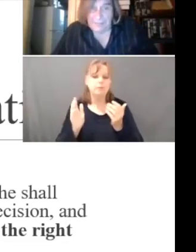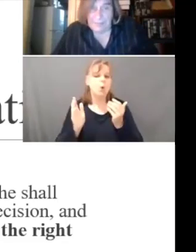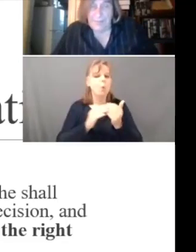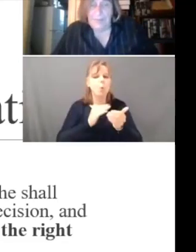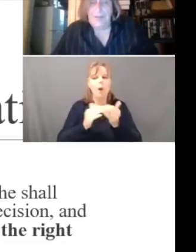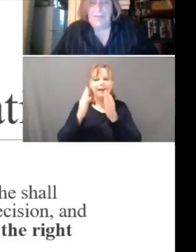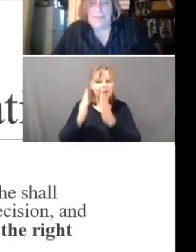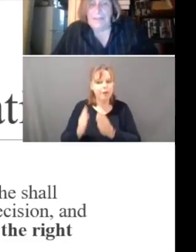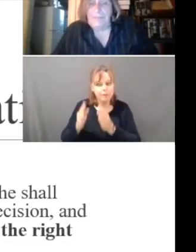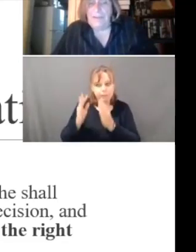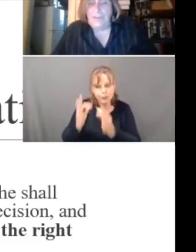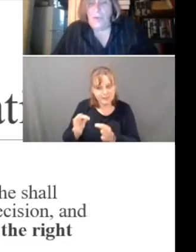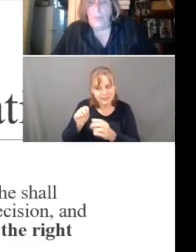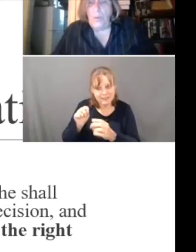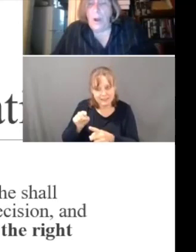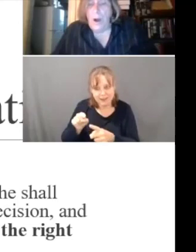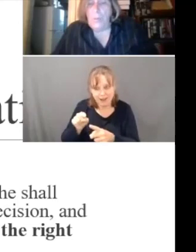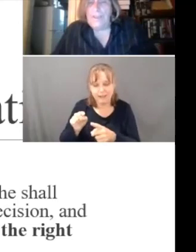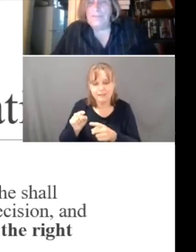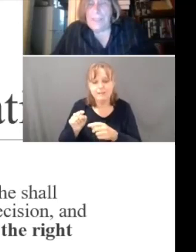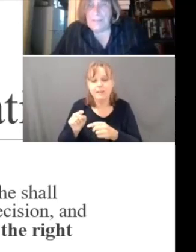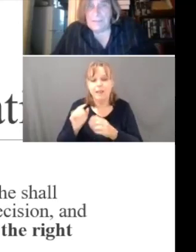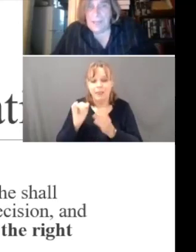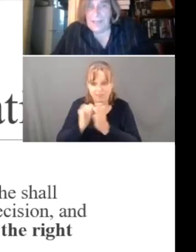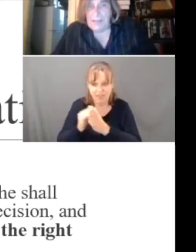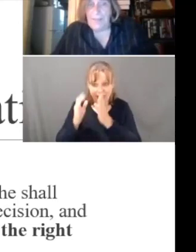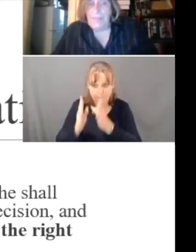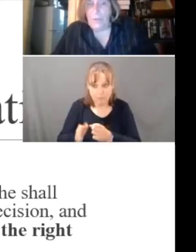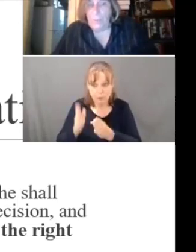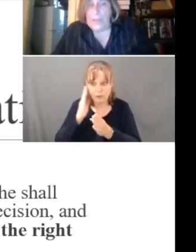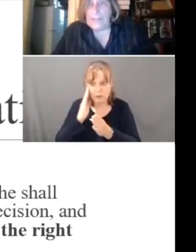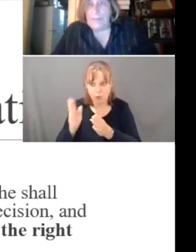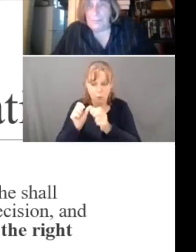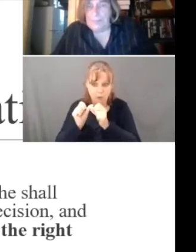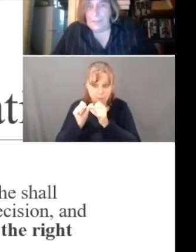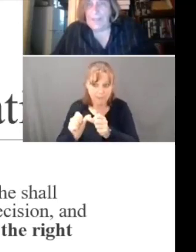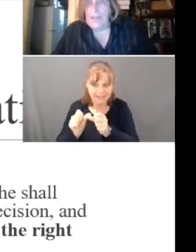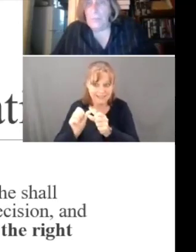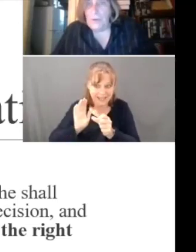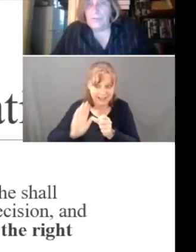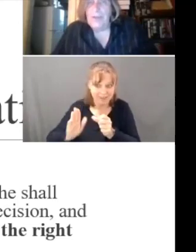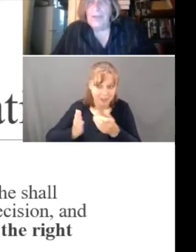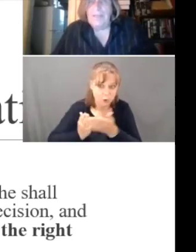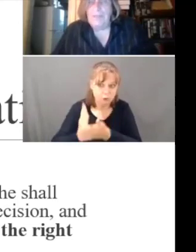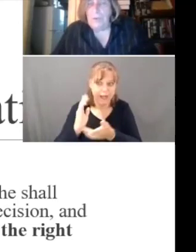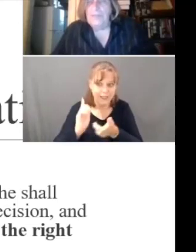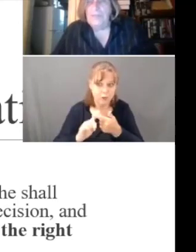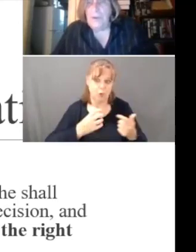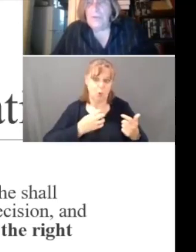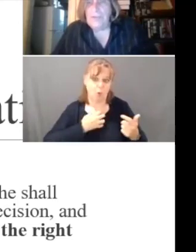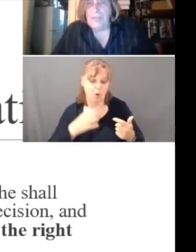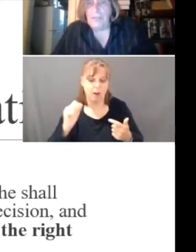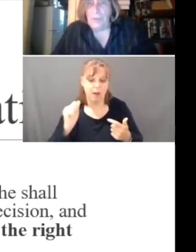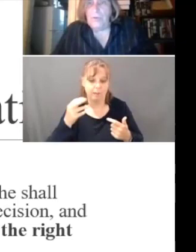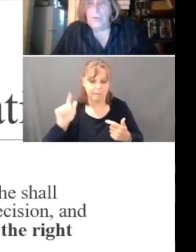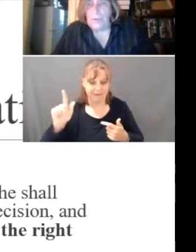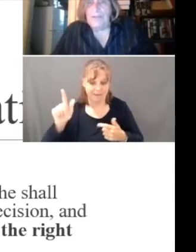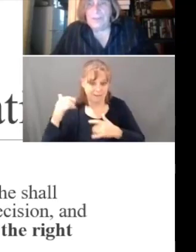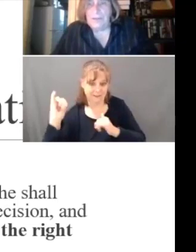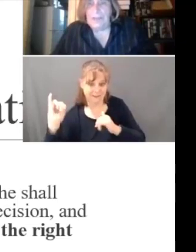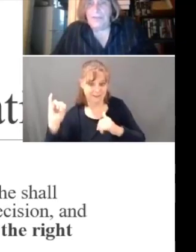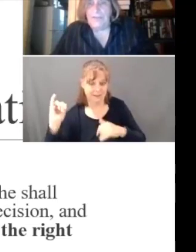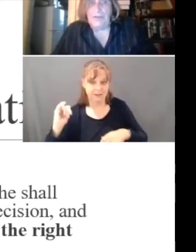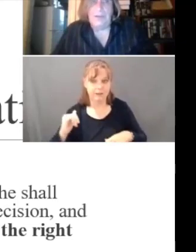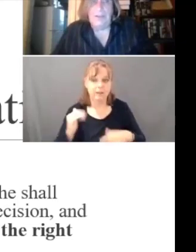the individual will always maintain their right of appeal. In other words, if a person goes on the road of